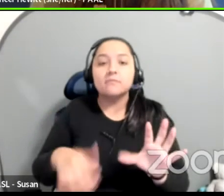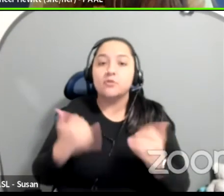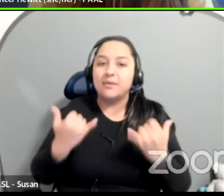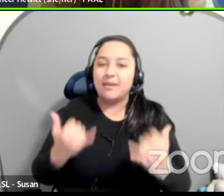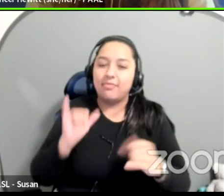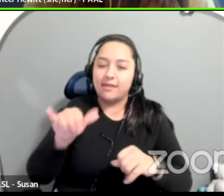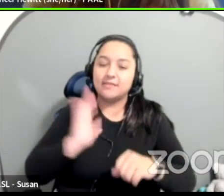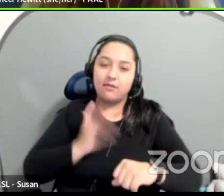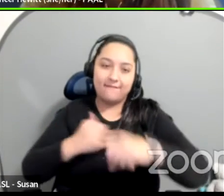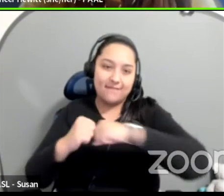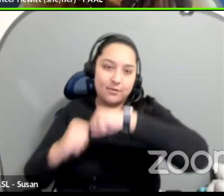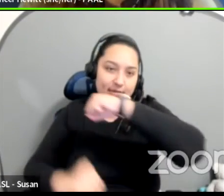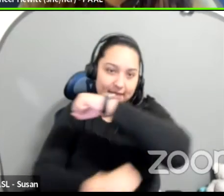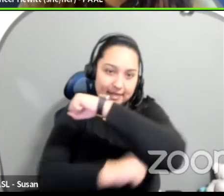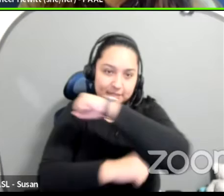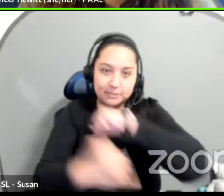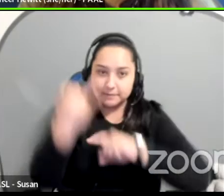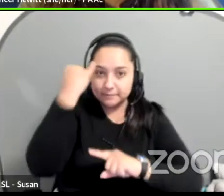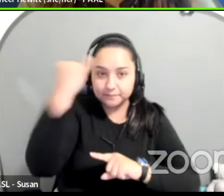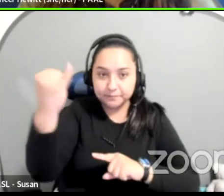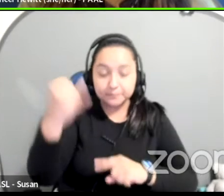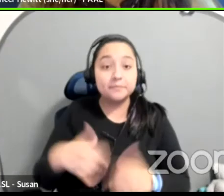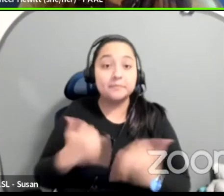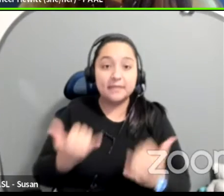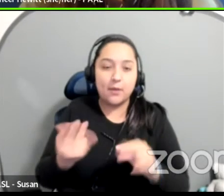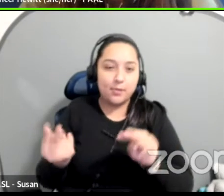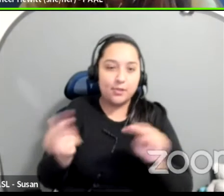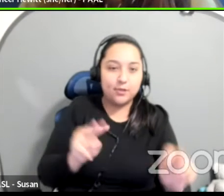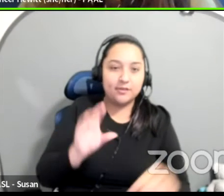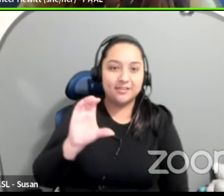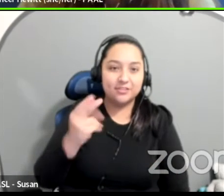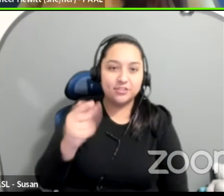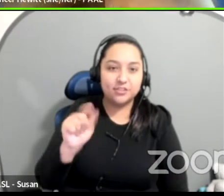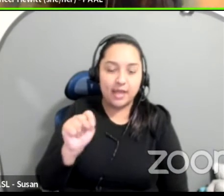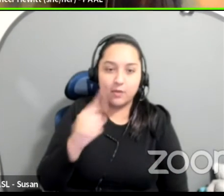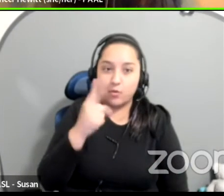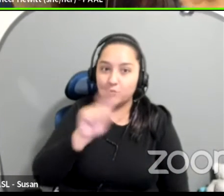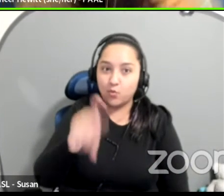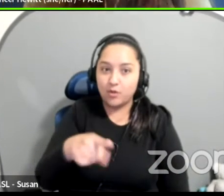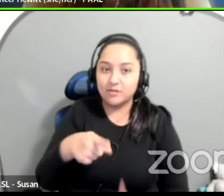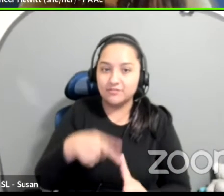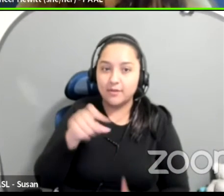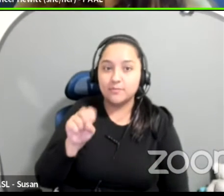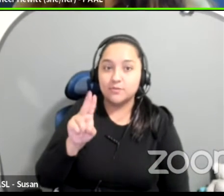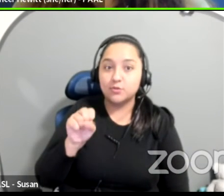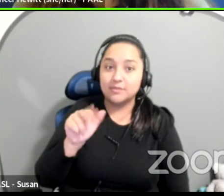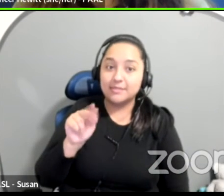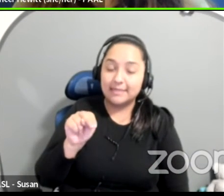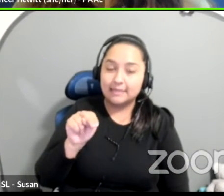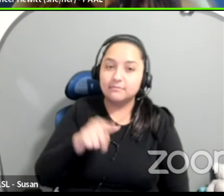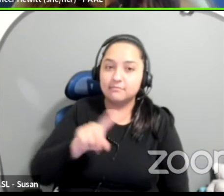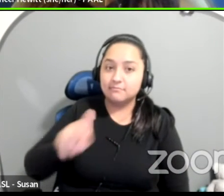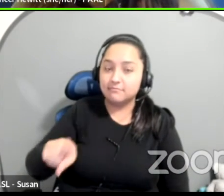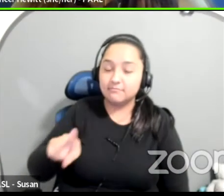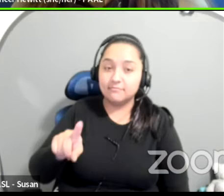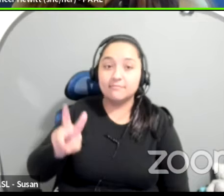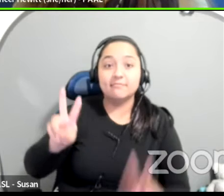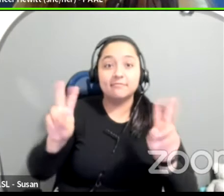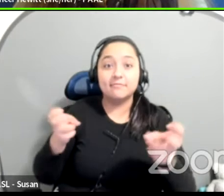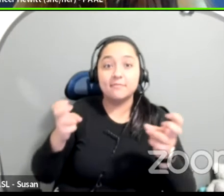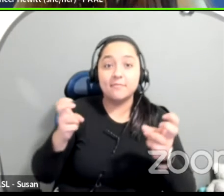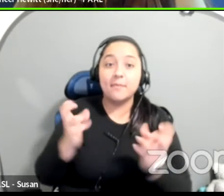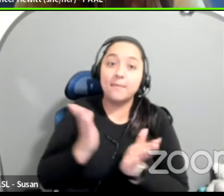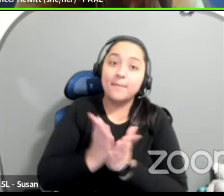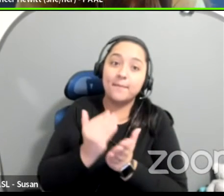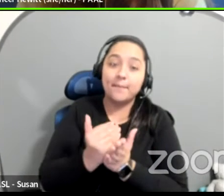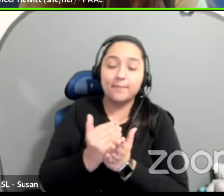have to keep. Um, great. So first comes from Susan who says budget. Great. Um, if you're presenting your season budget to